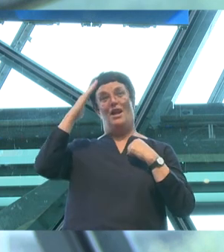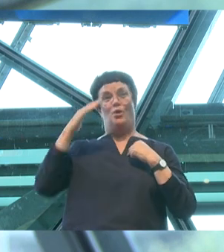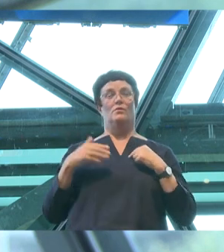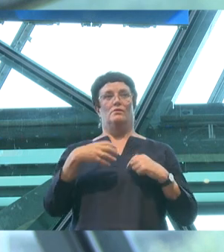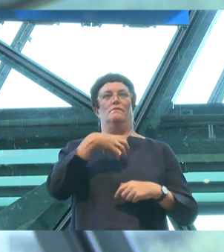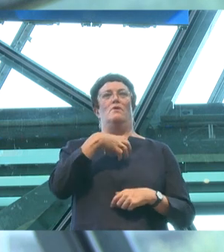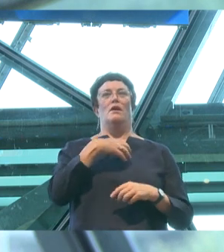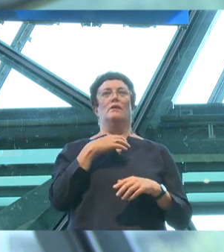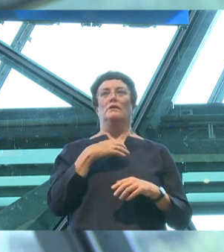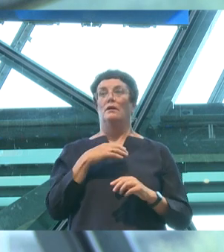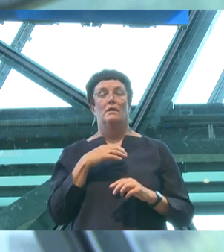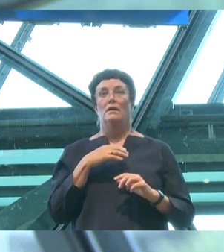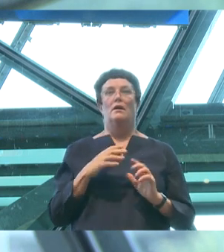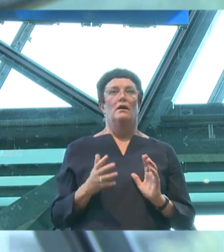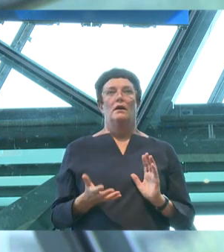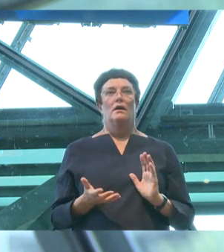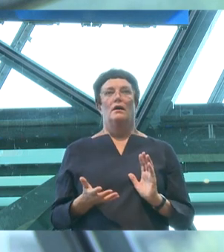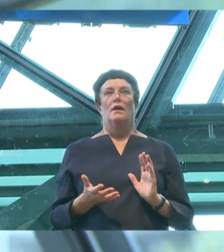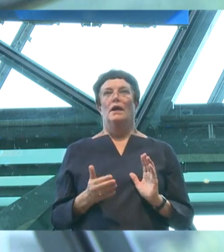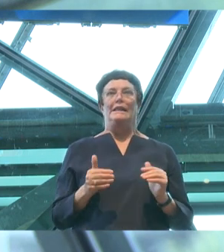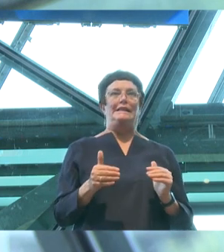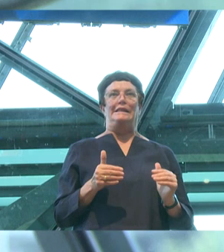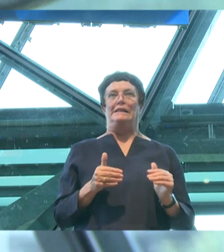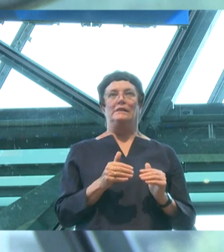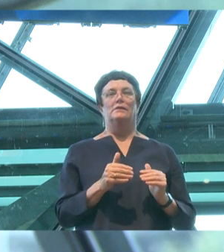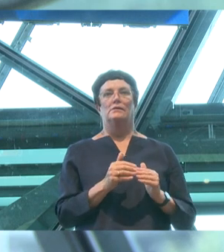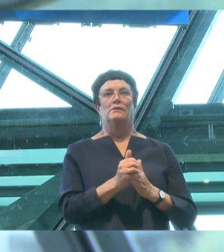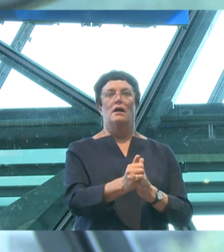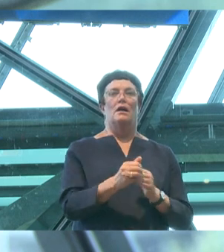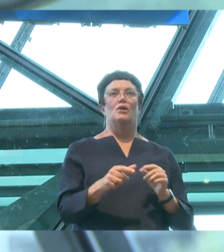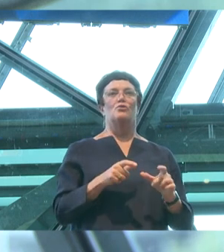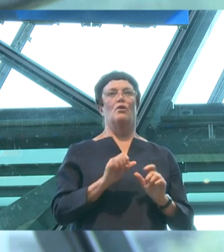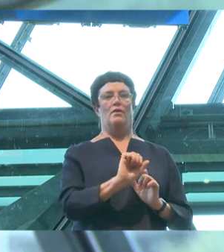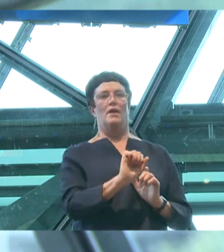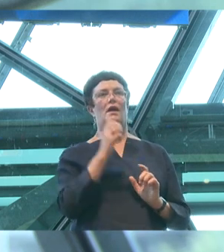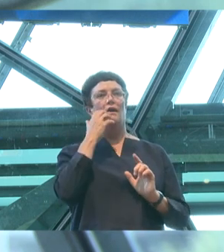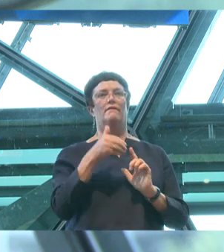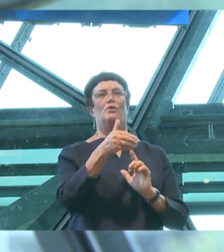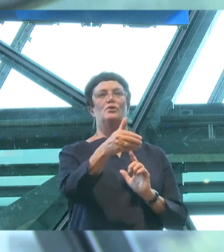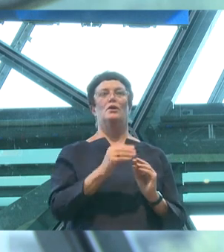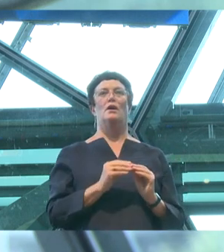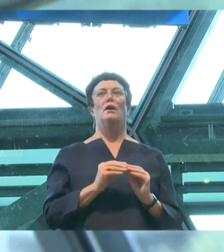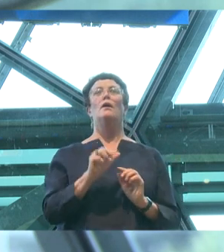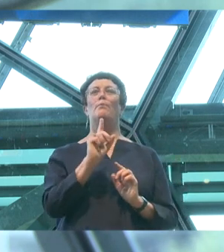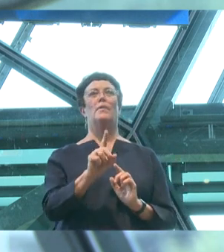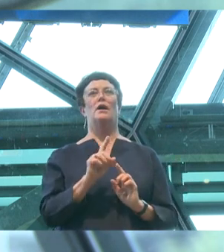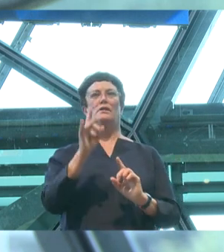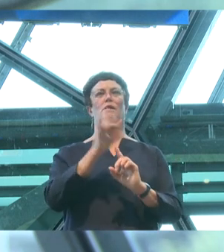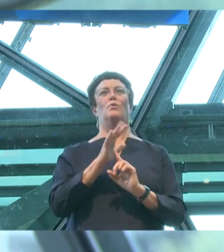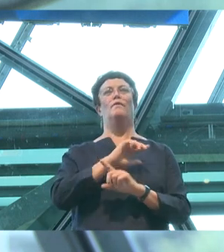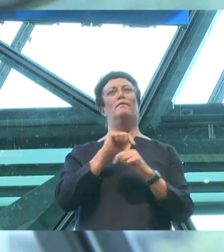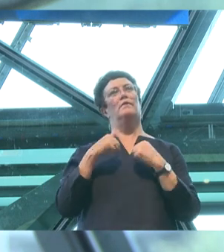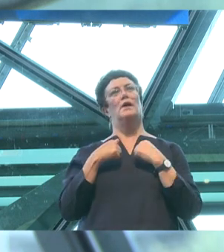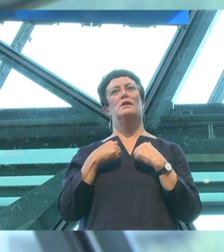might not be able to control their destiny. However, I think it should also really reassure us that new